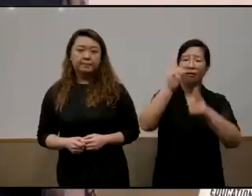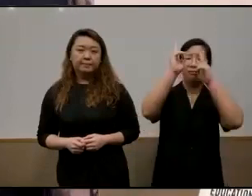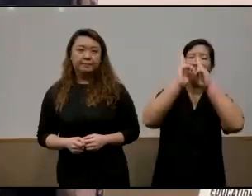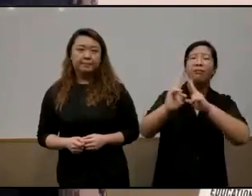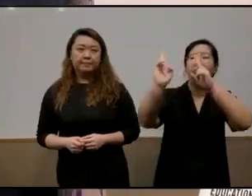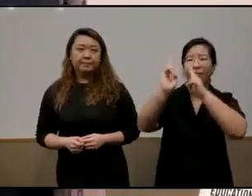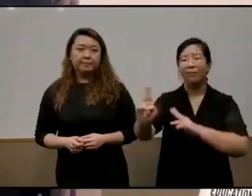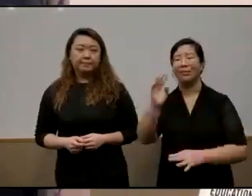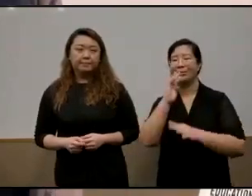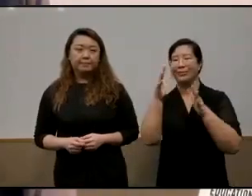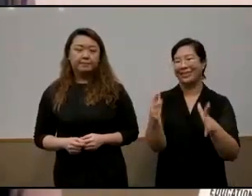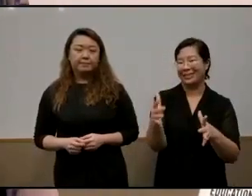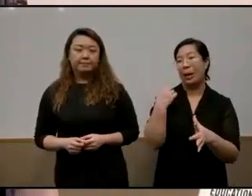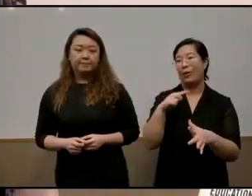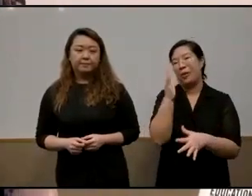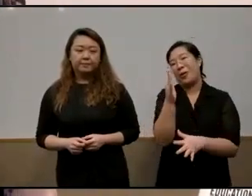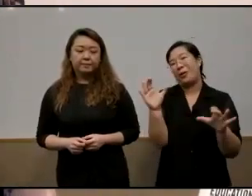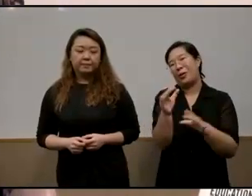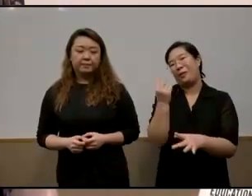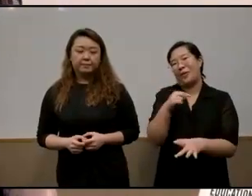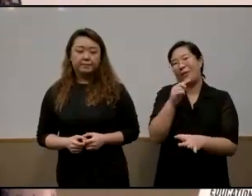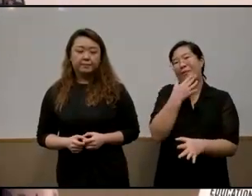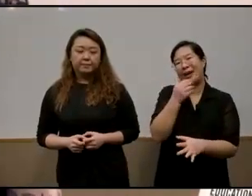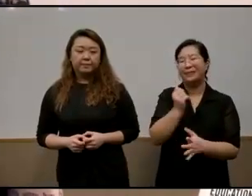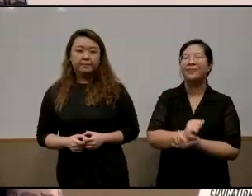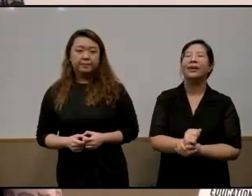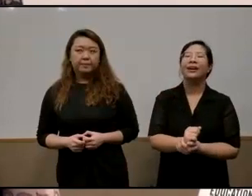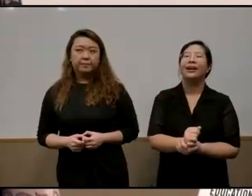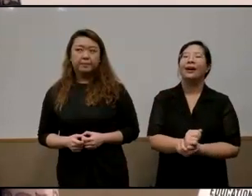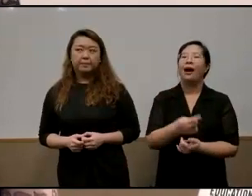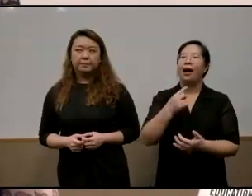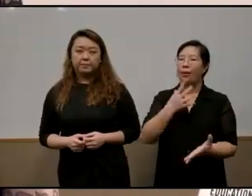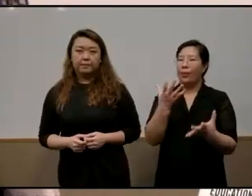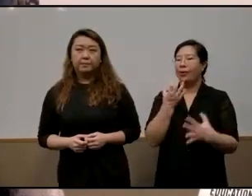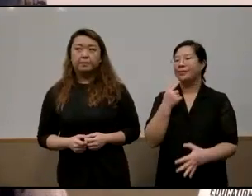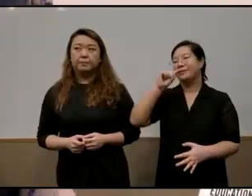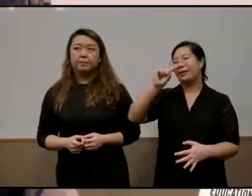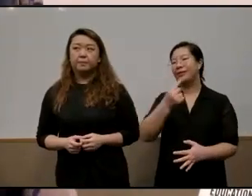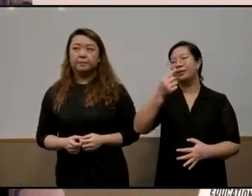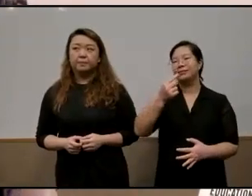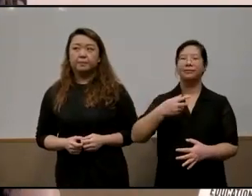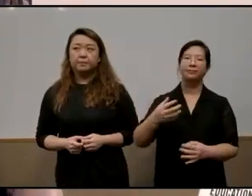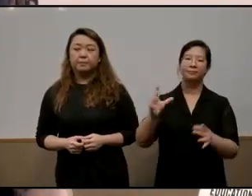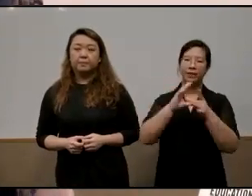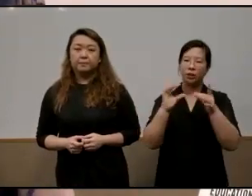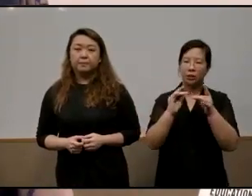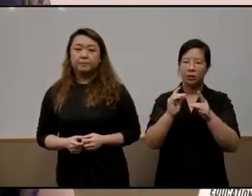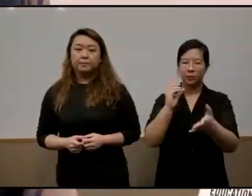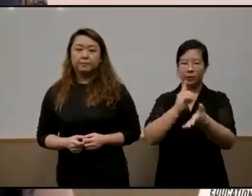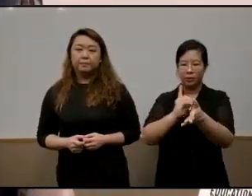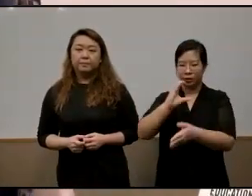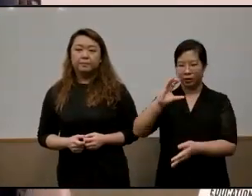uh we will do our best um i want to first say that dr chong's book